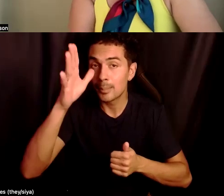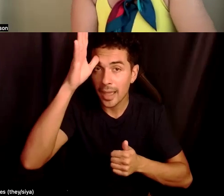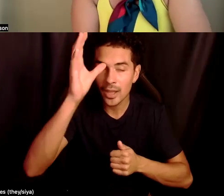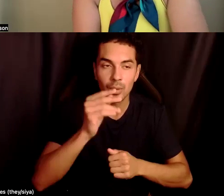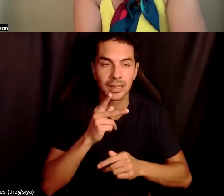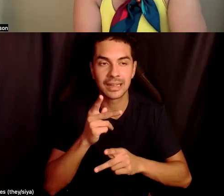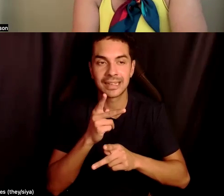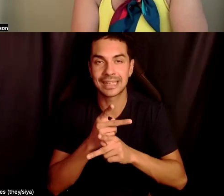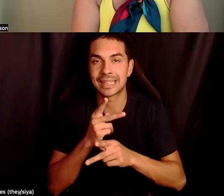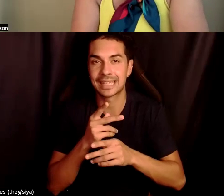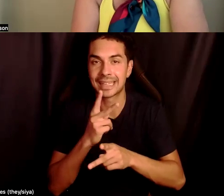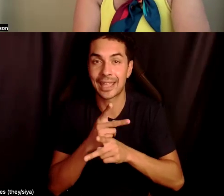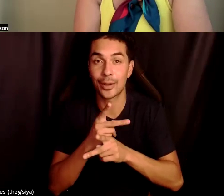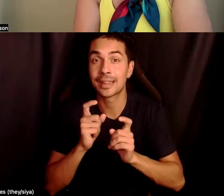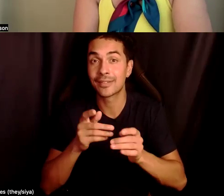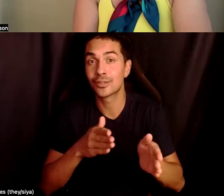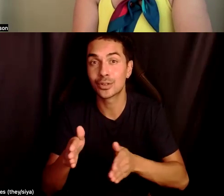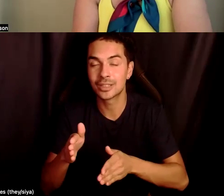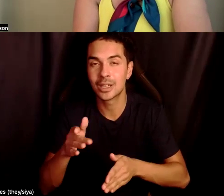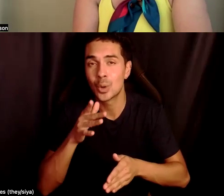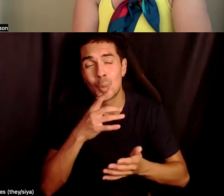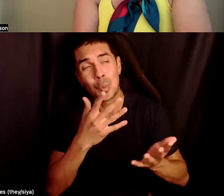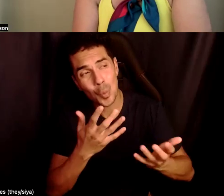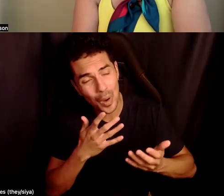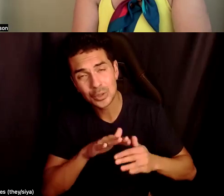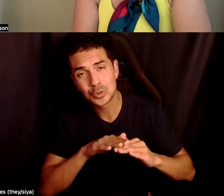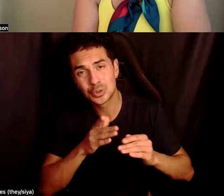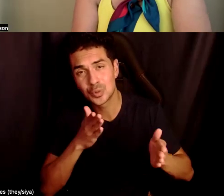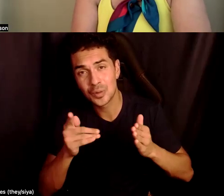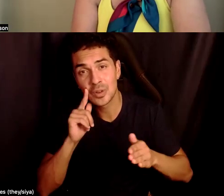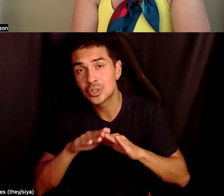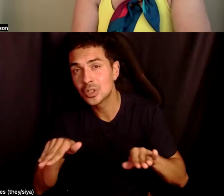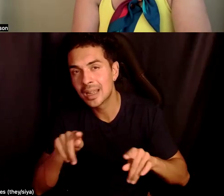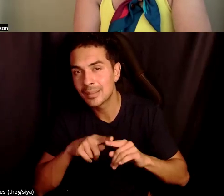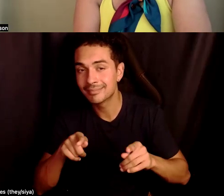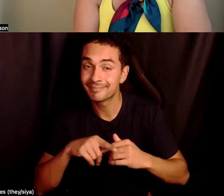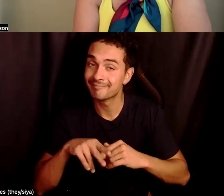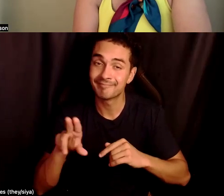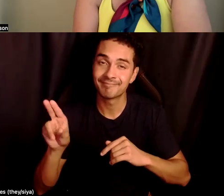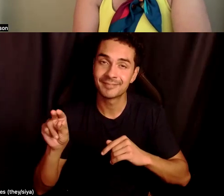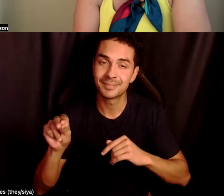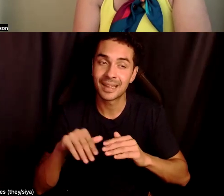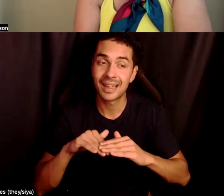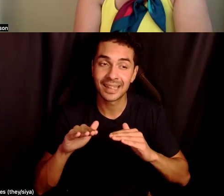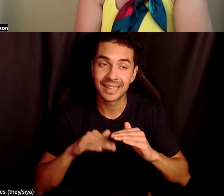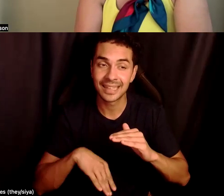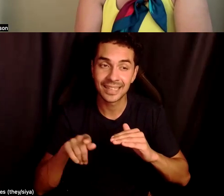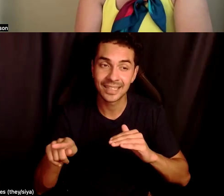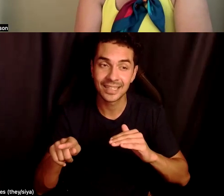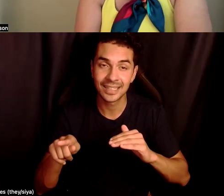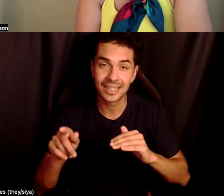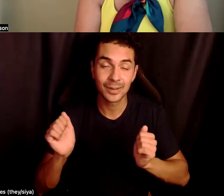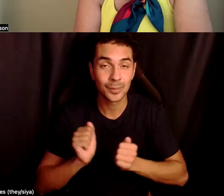wanted to access our services on behalf of their children. And it was kind of like, Nope, unless you know, you come with law